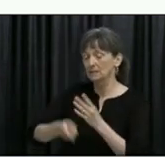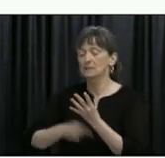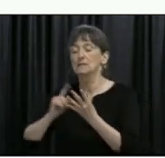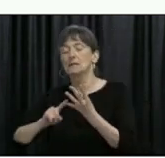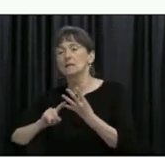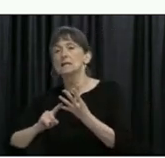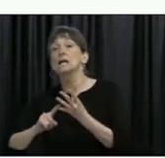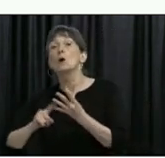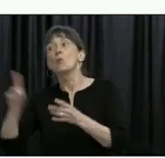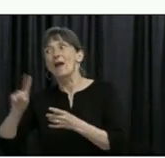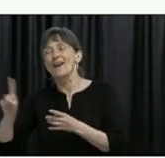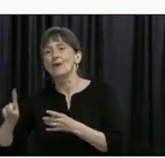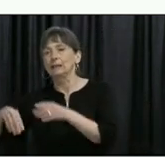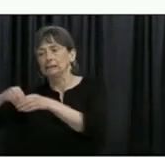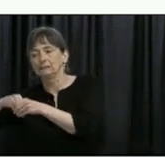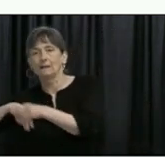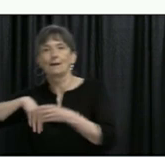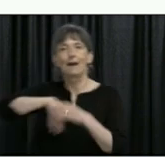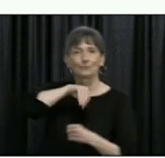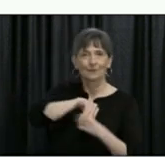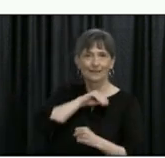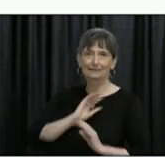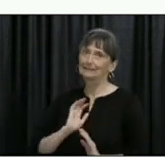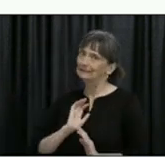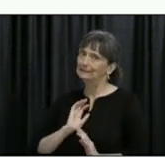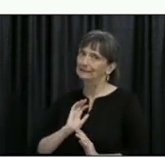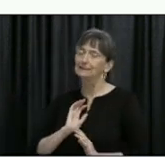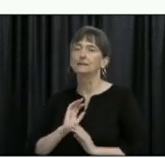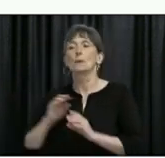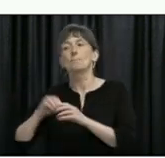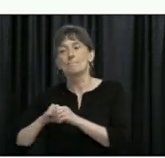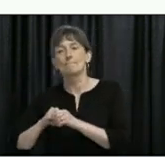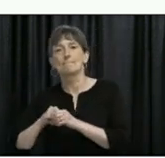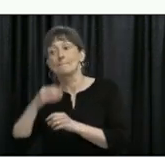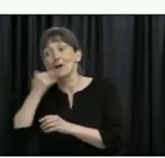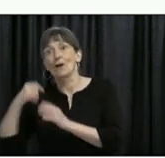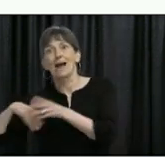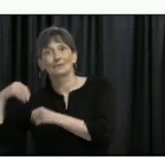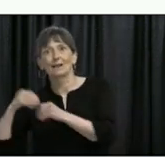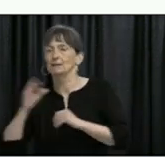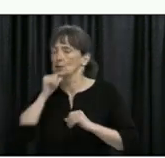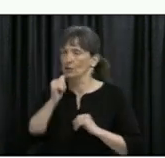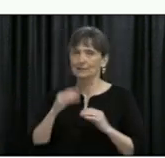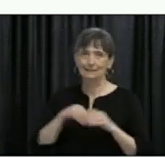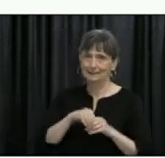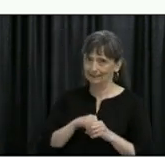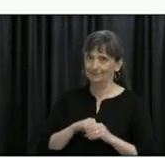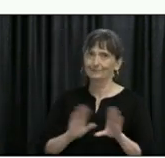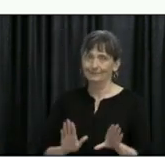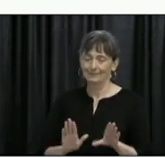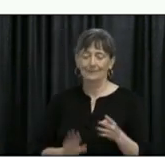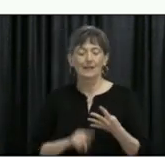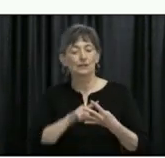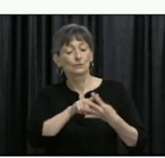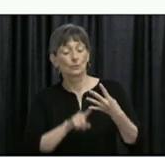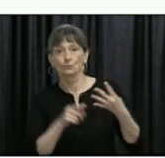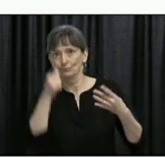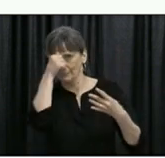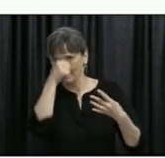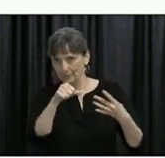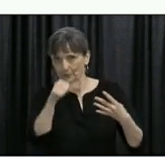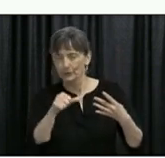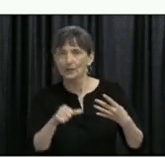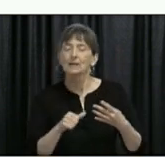To further prevent the spread of COVID-19, please continue to practice safe physical distancing with people outside your bubble.